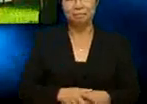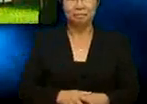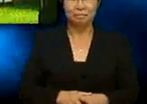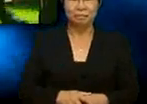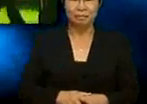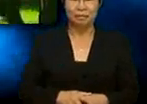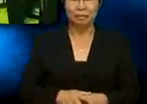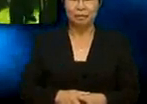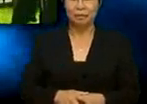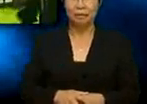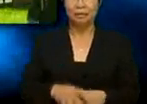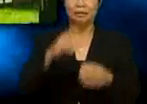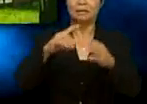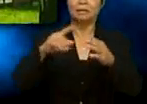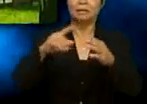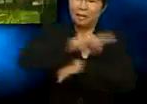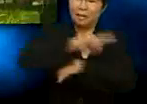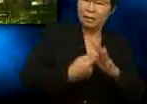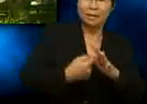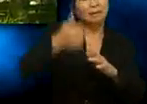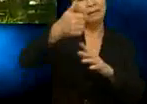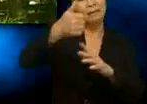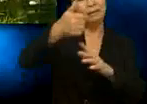The day began like any other normal day.